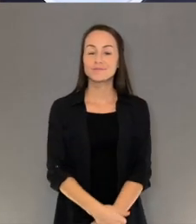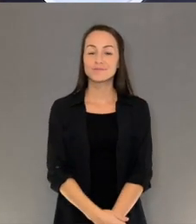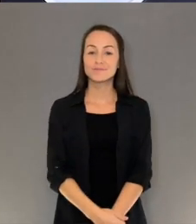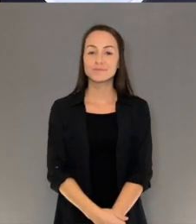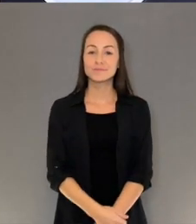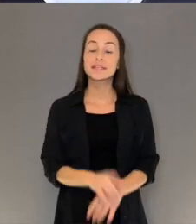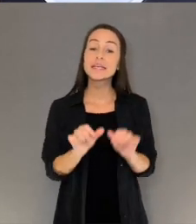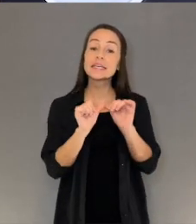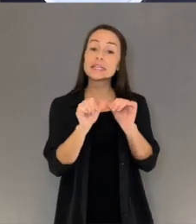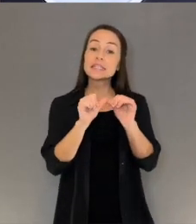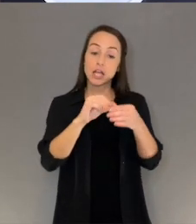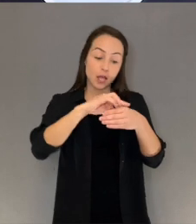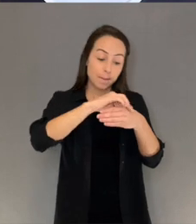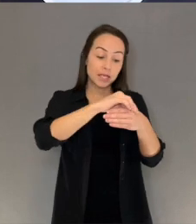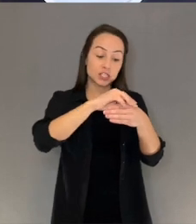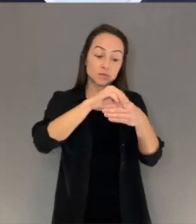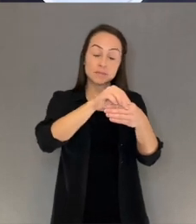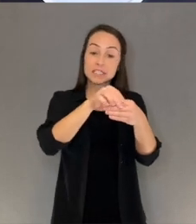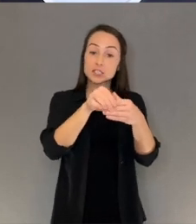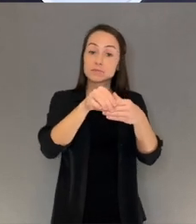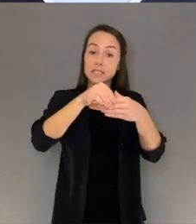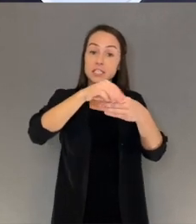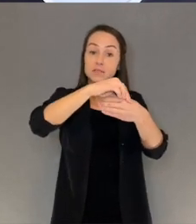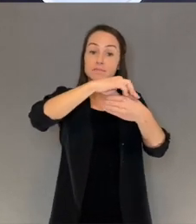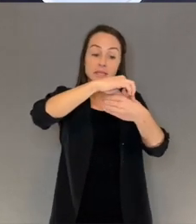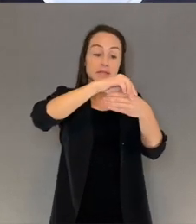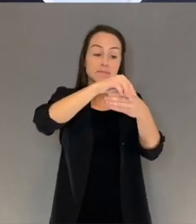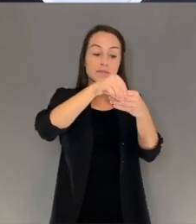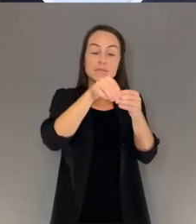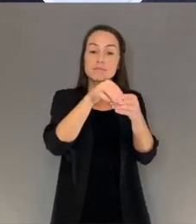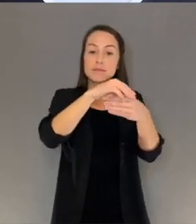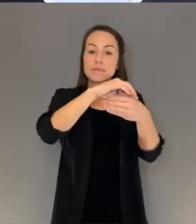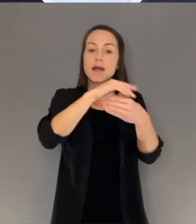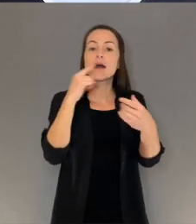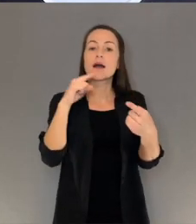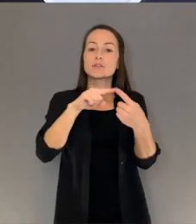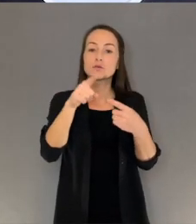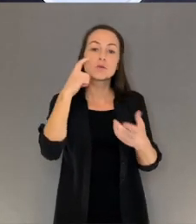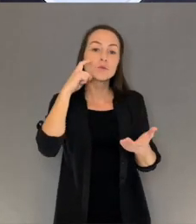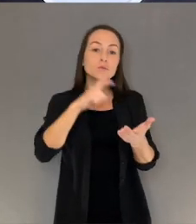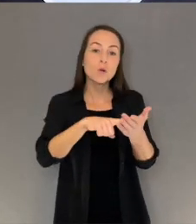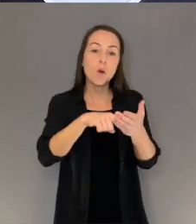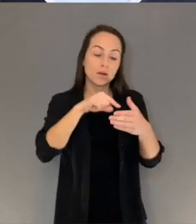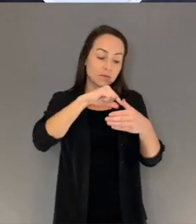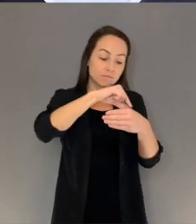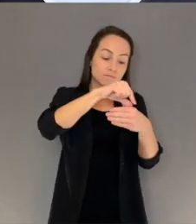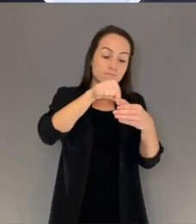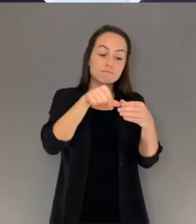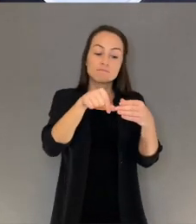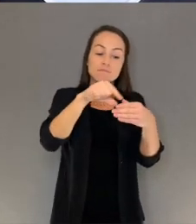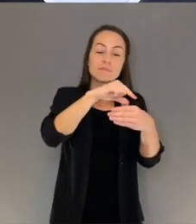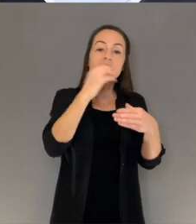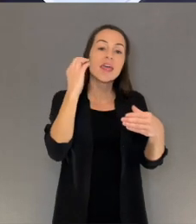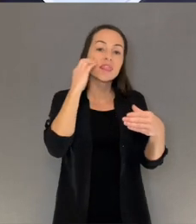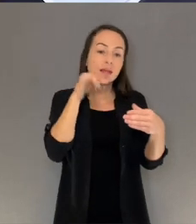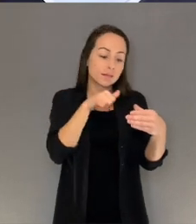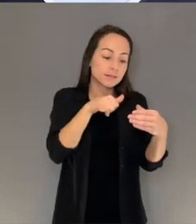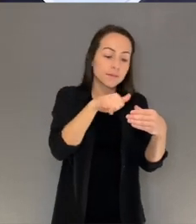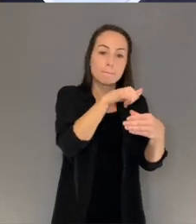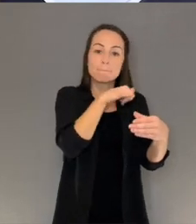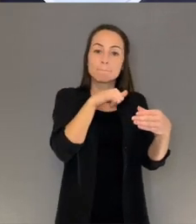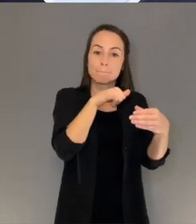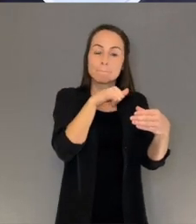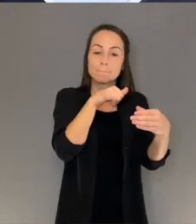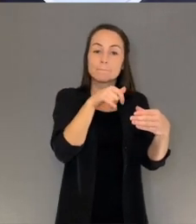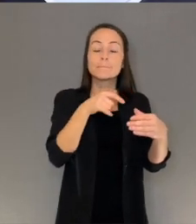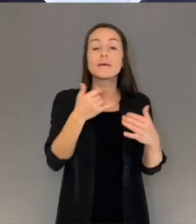Continue pinching and turning the clay until the pot has the same uniform thickness all over Press the bottom of